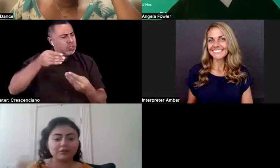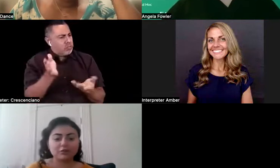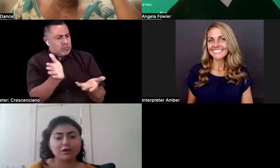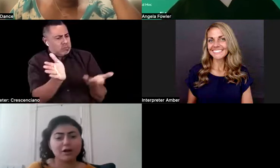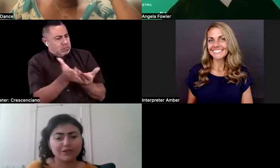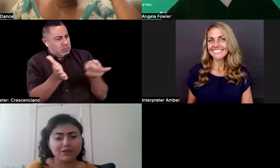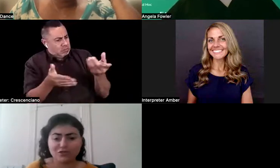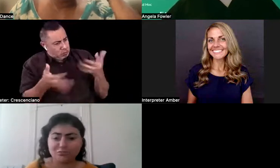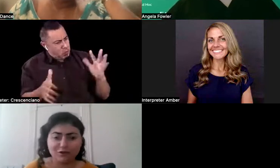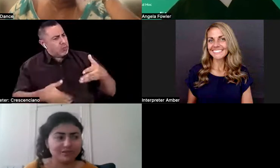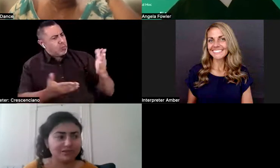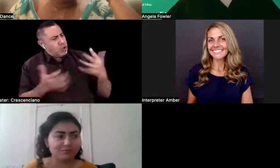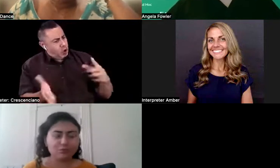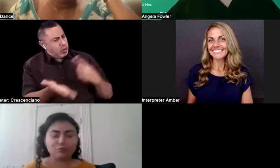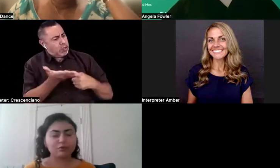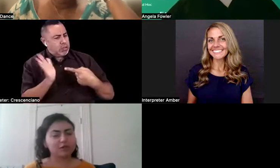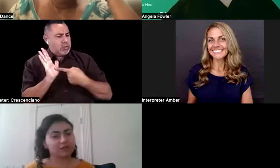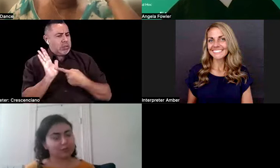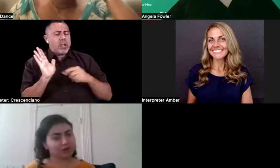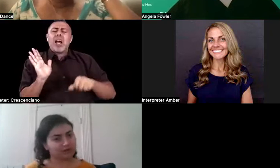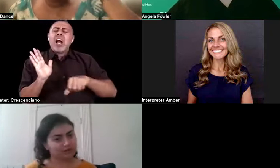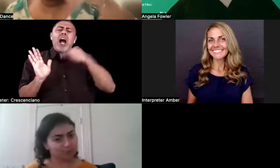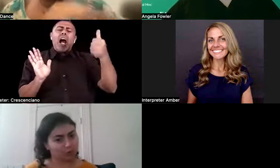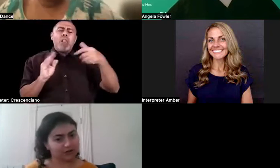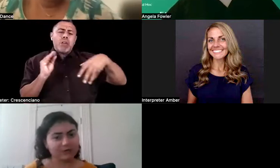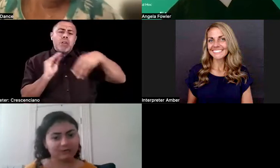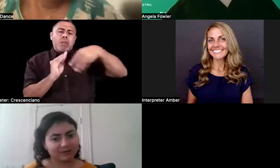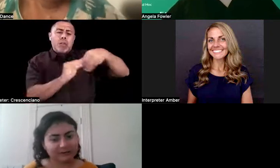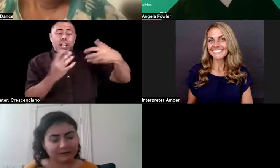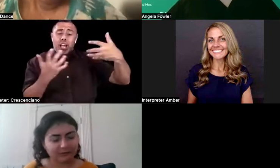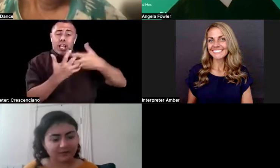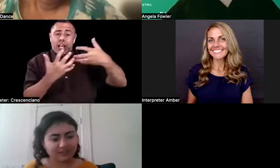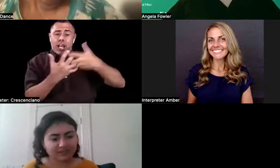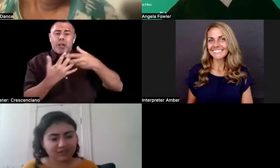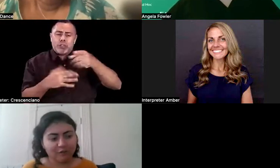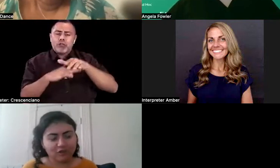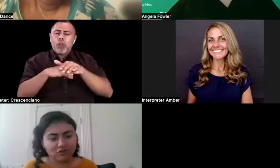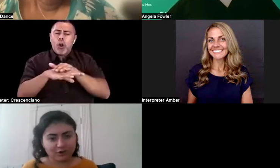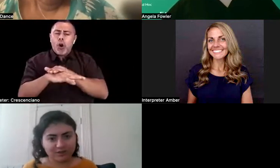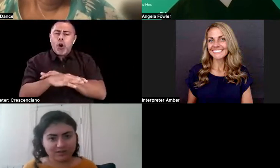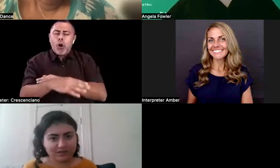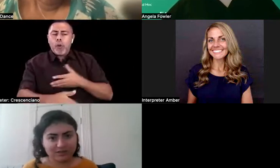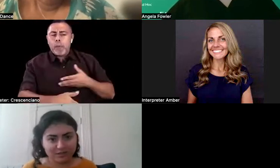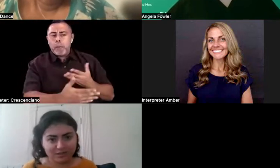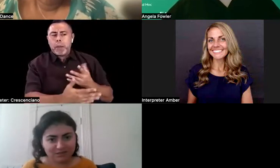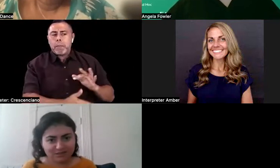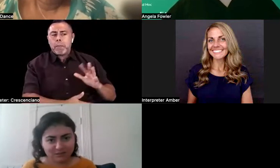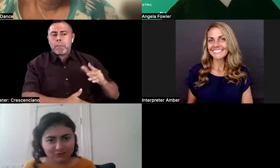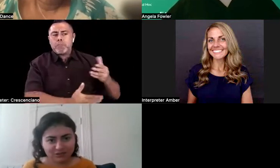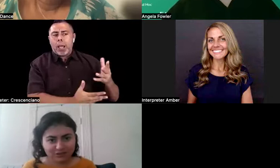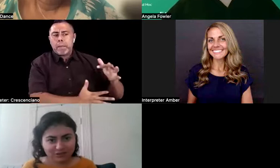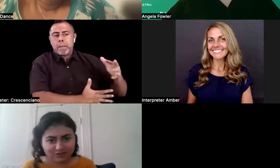And I know the accommodation process pretty well at this point. I mean, accommodation process is